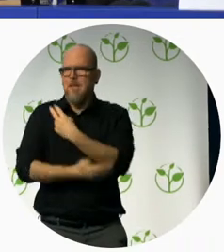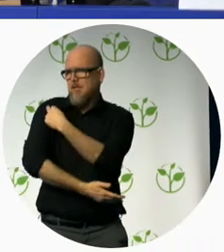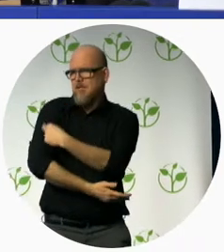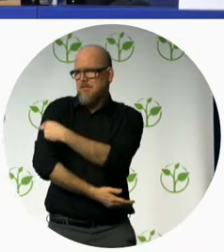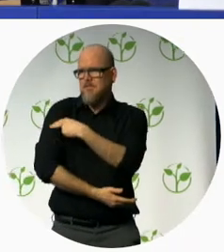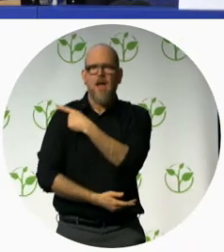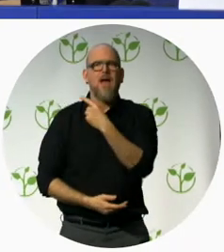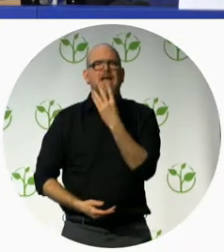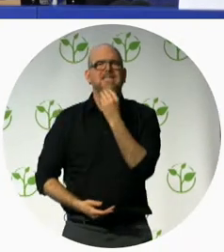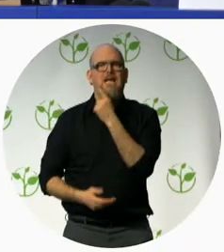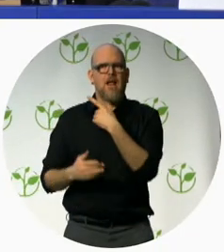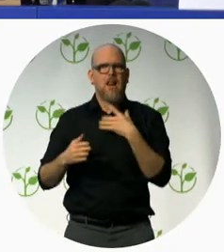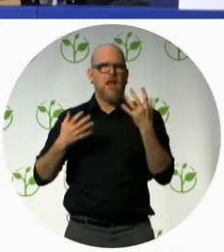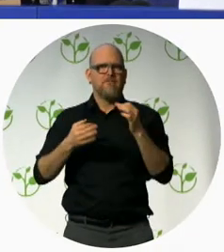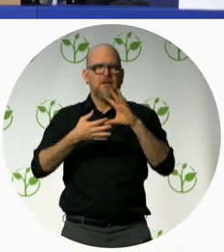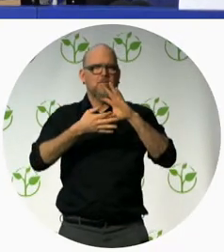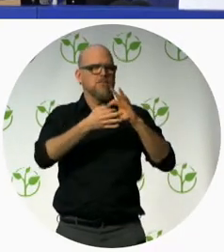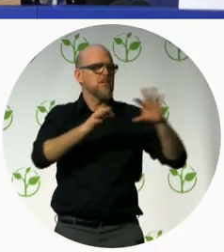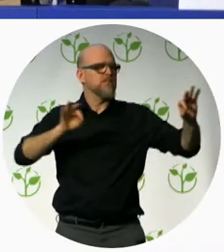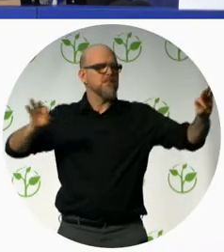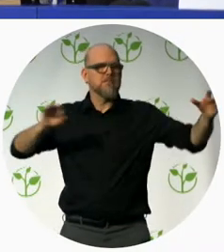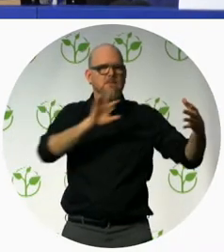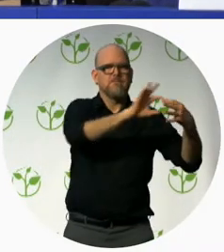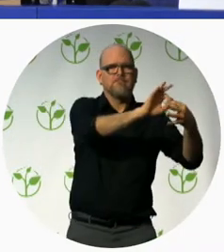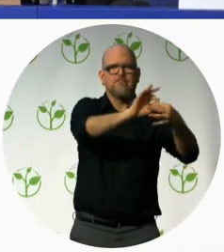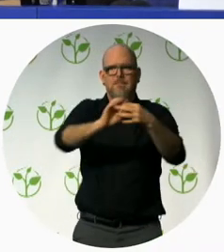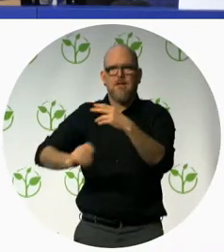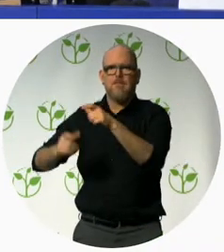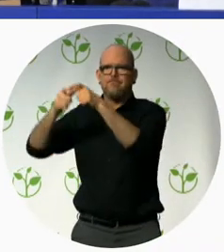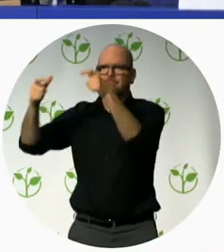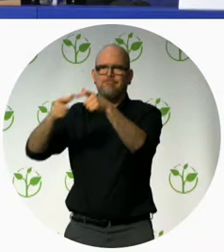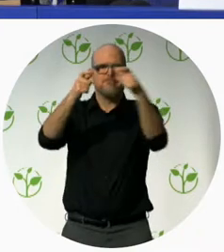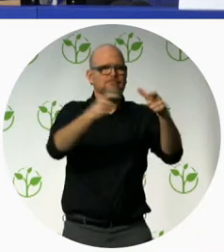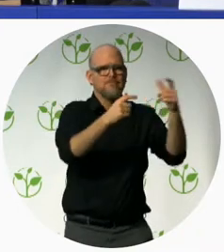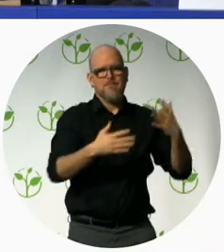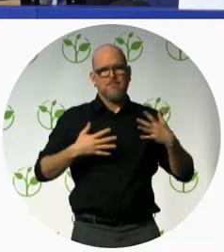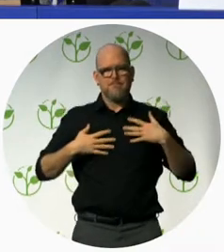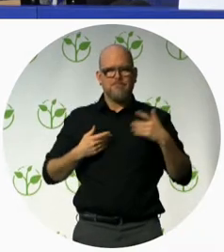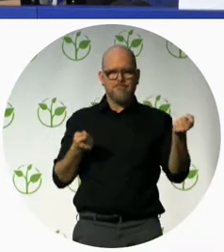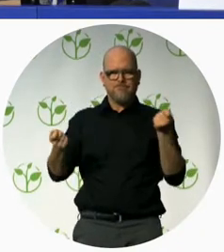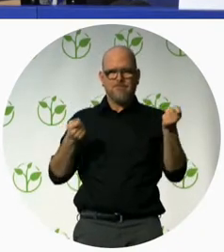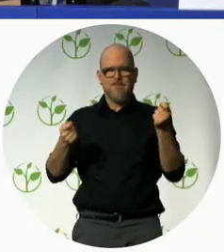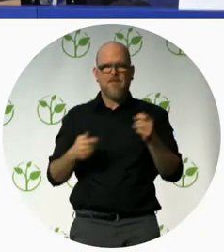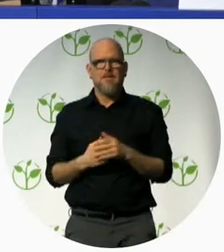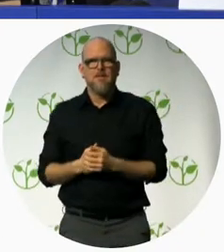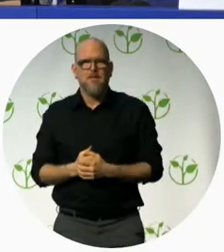I would like to dedicate it to a dear friend of mine Mrs. Netta Rothman from Access Israel Organization